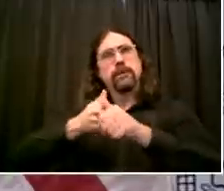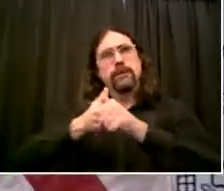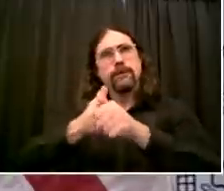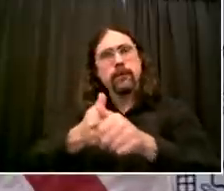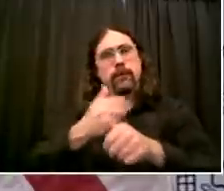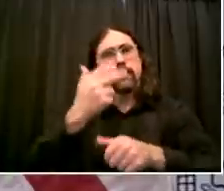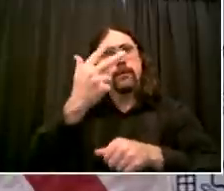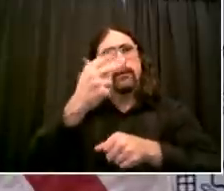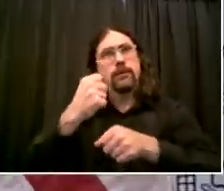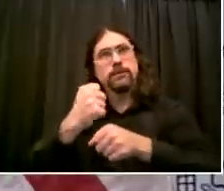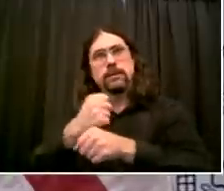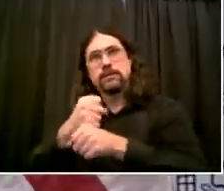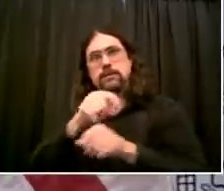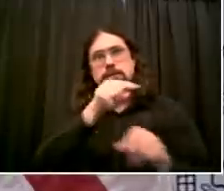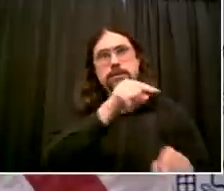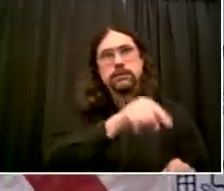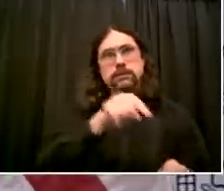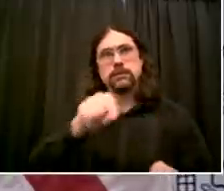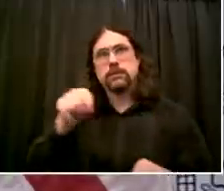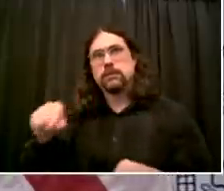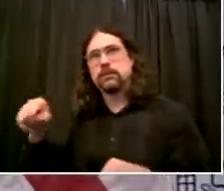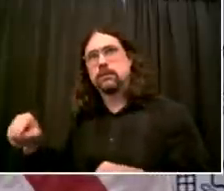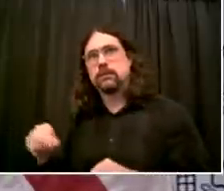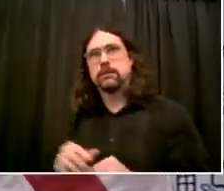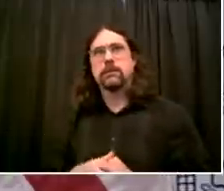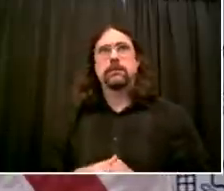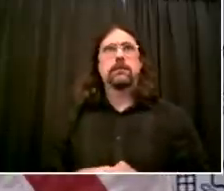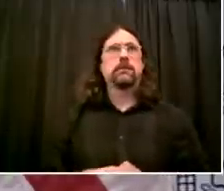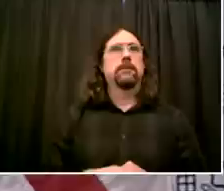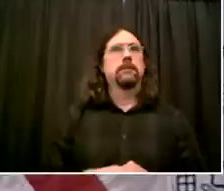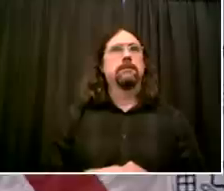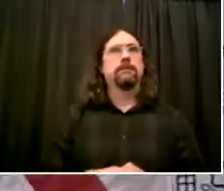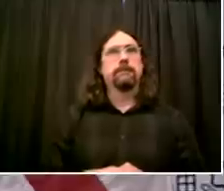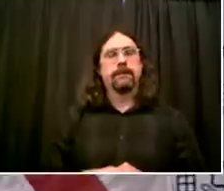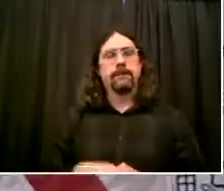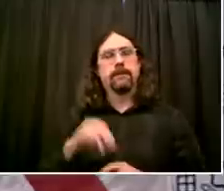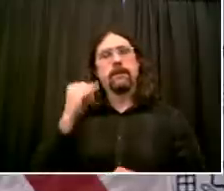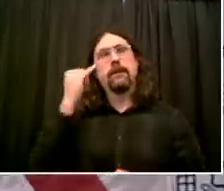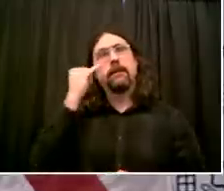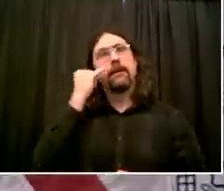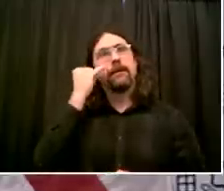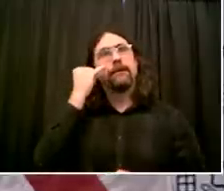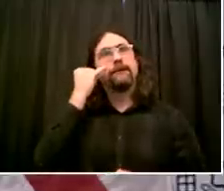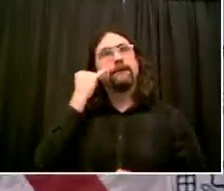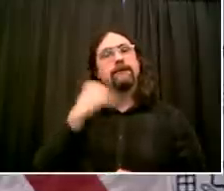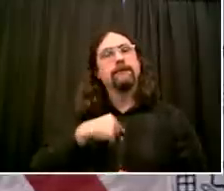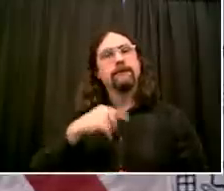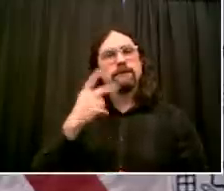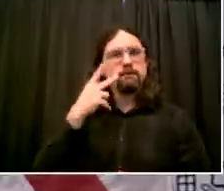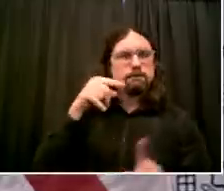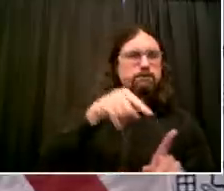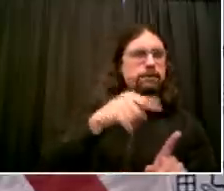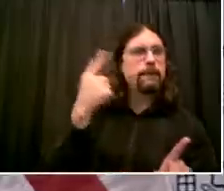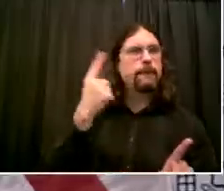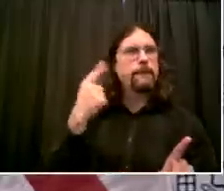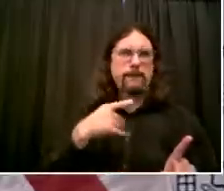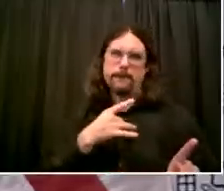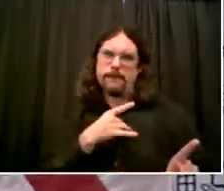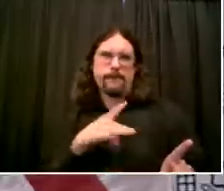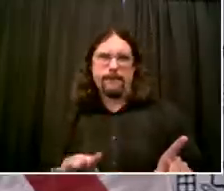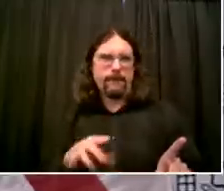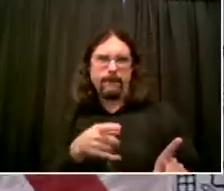And if we see anything we don't like, we can always make adjustments. But, Sean, I think a really important thing to recognize, I've had this conversation with so many of the